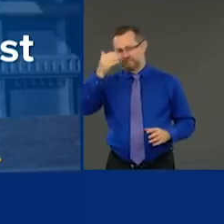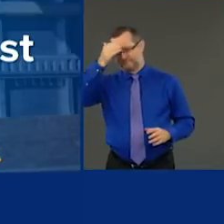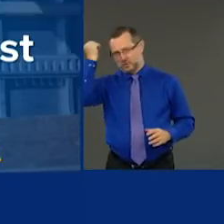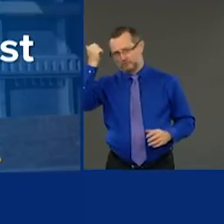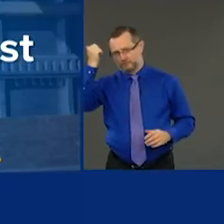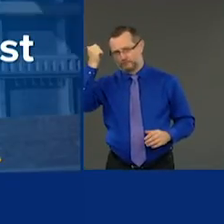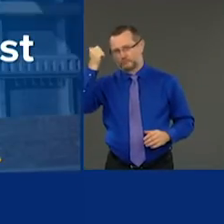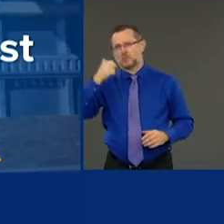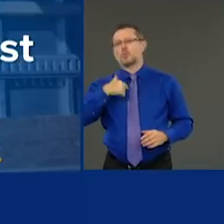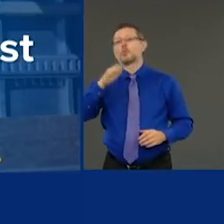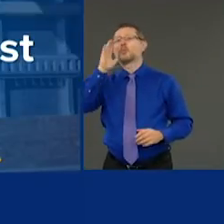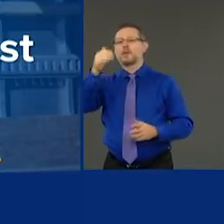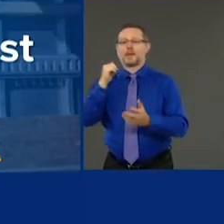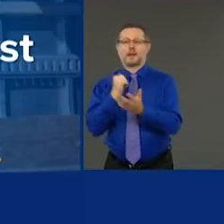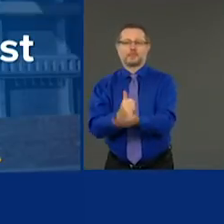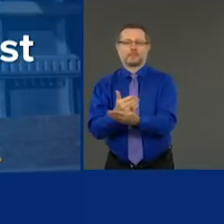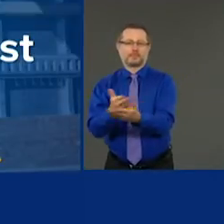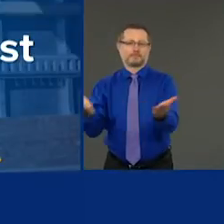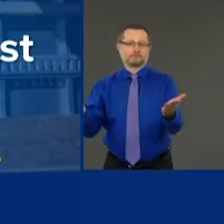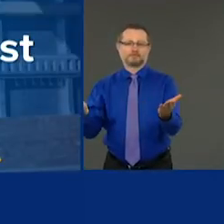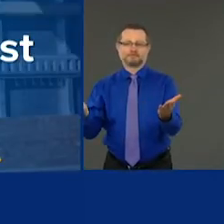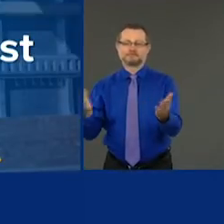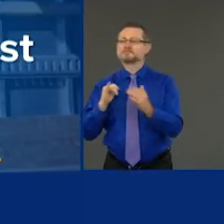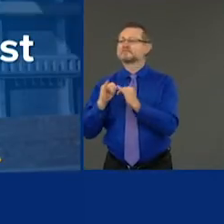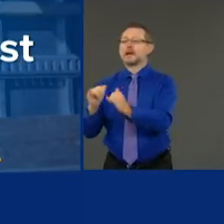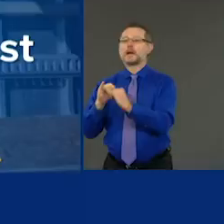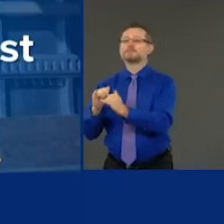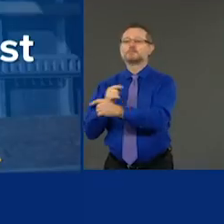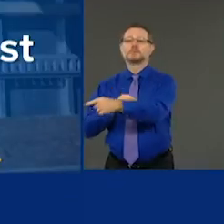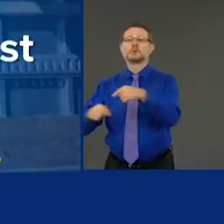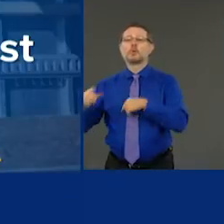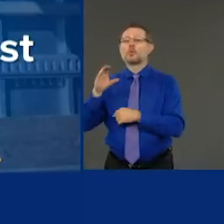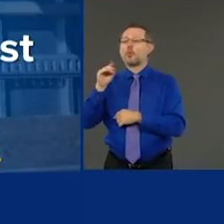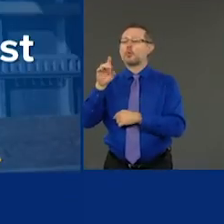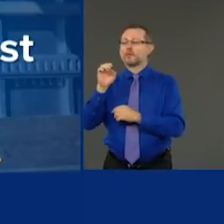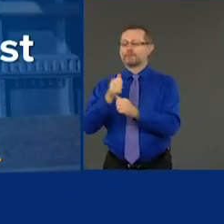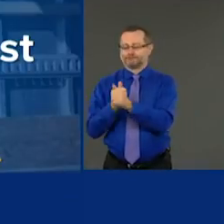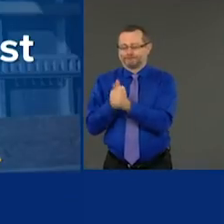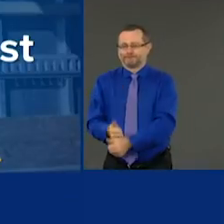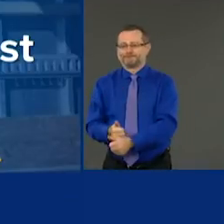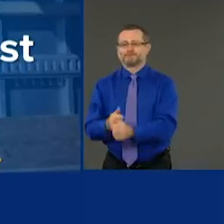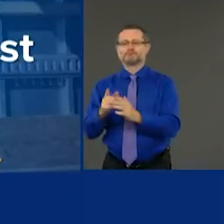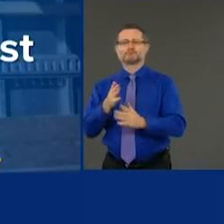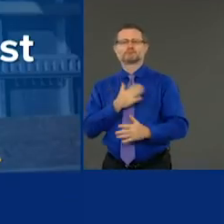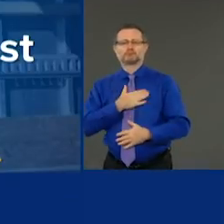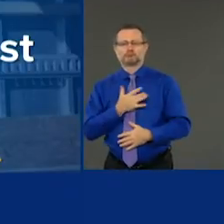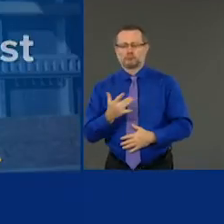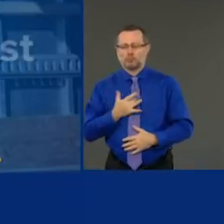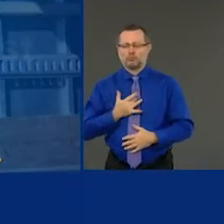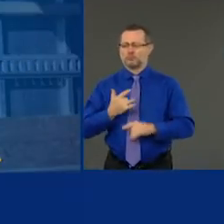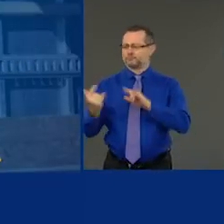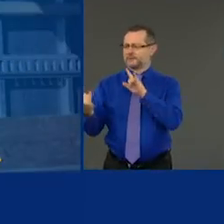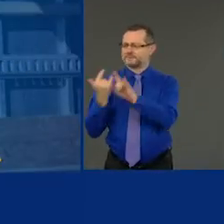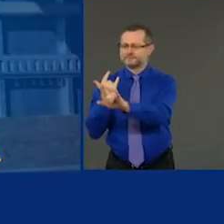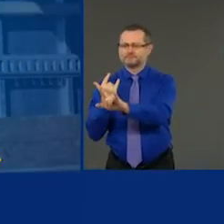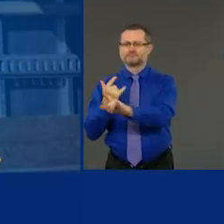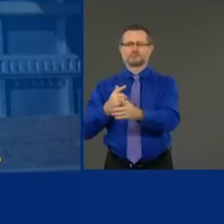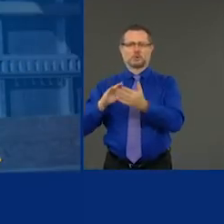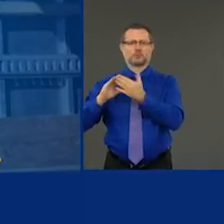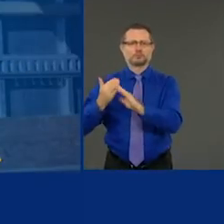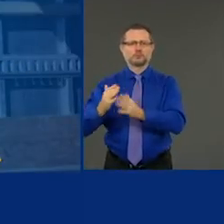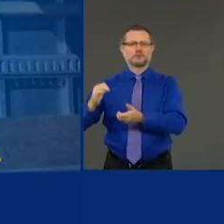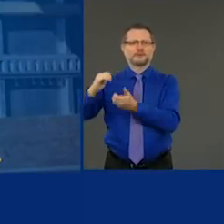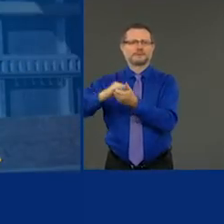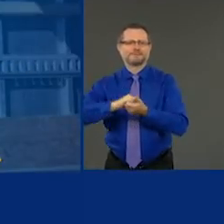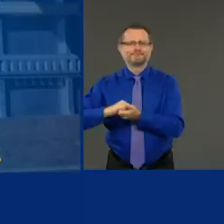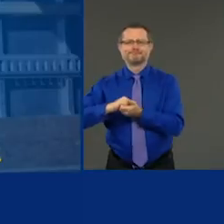live by the same code of generosity and love and community. Uh, so we're doing everything we can now